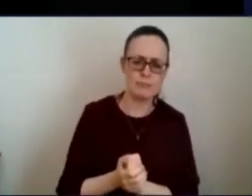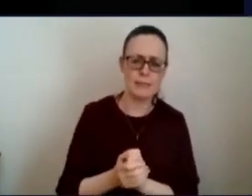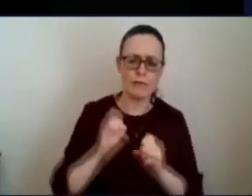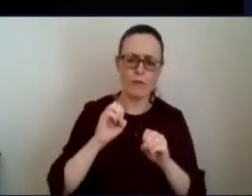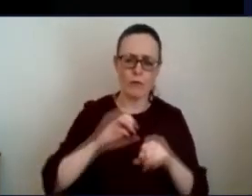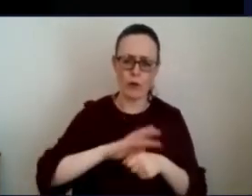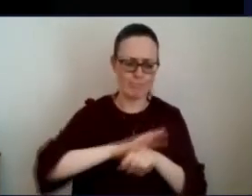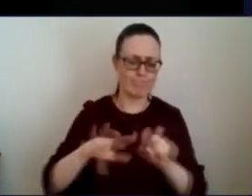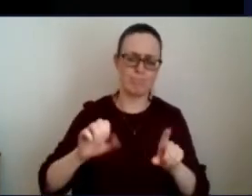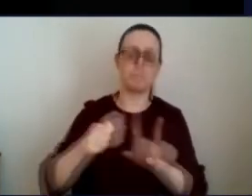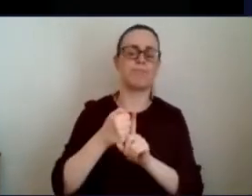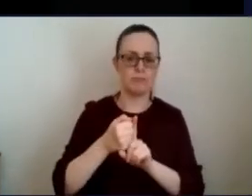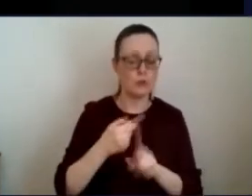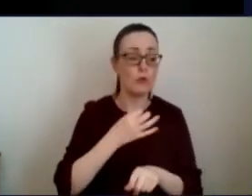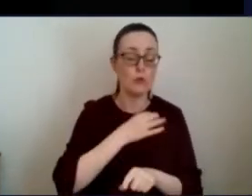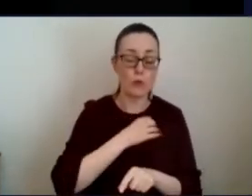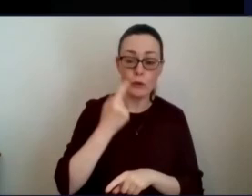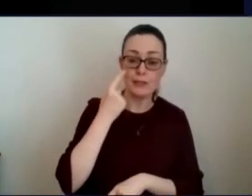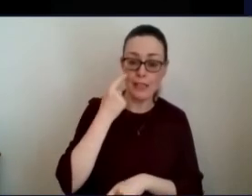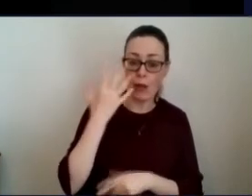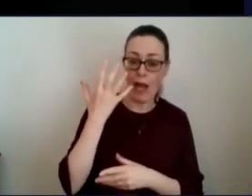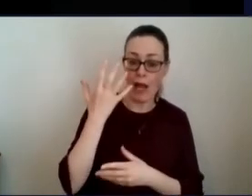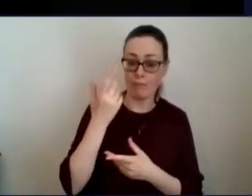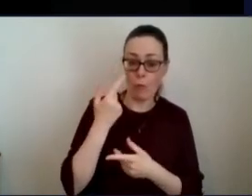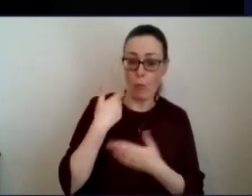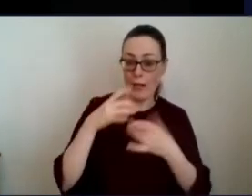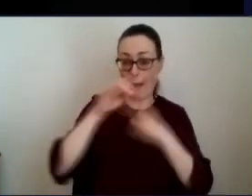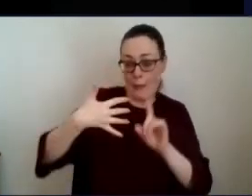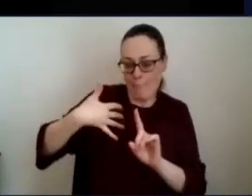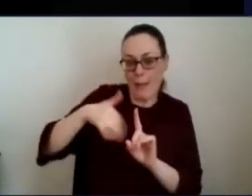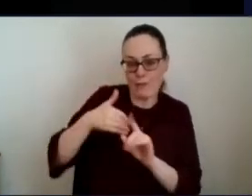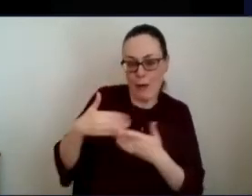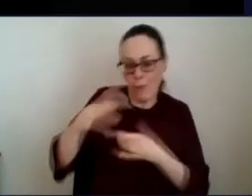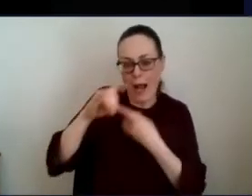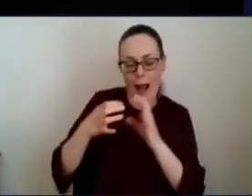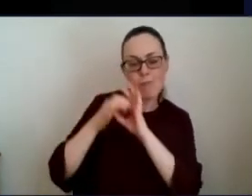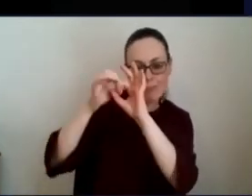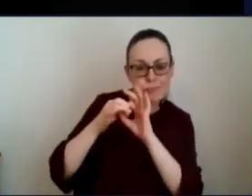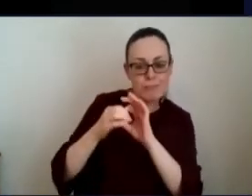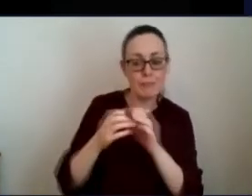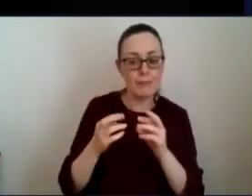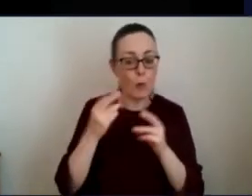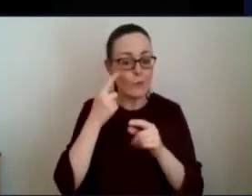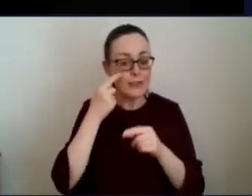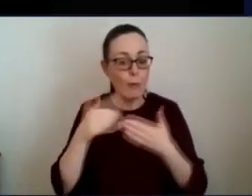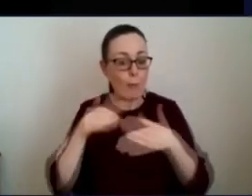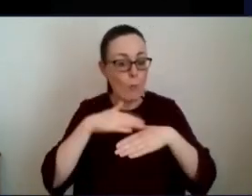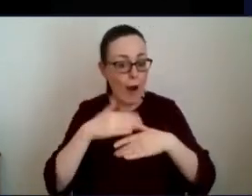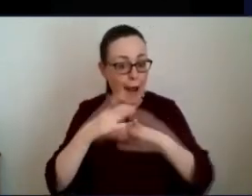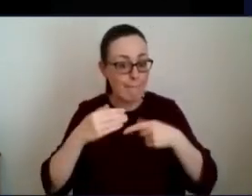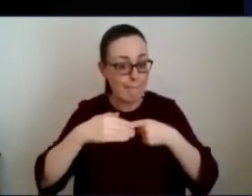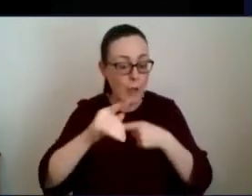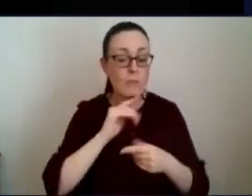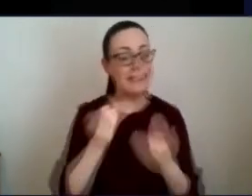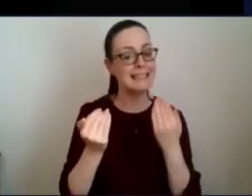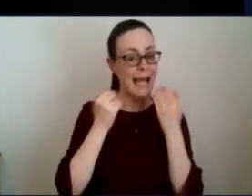pandemic so it's good to see um what's happening there in the background and hopefully what more is going to come and the data is very useful again